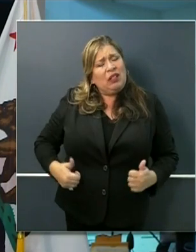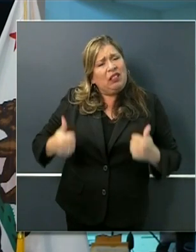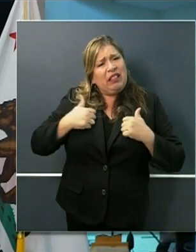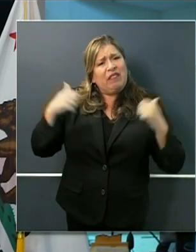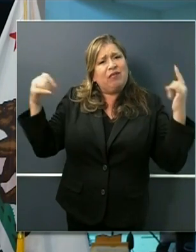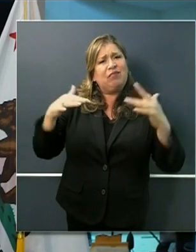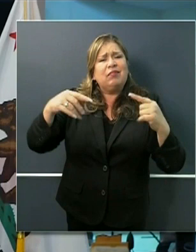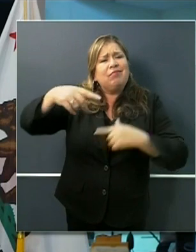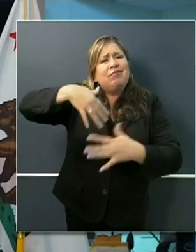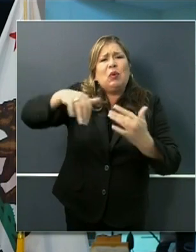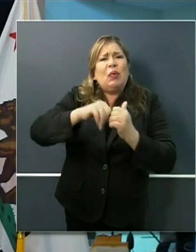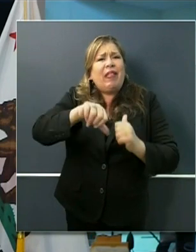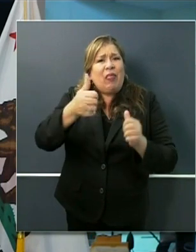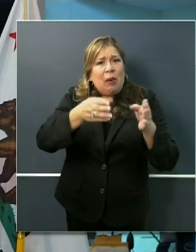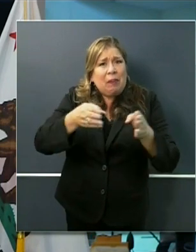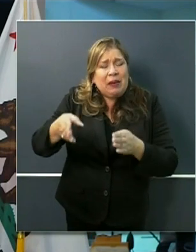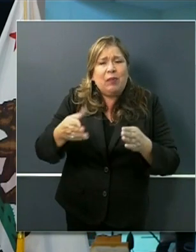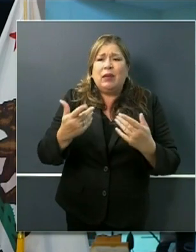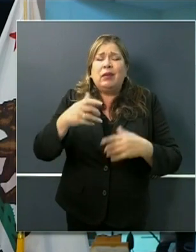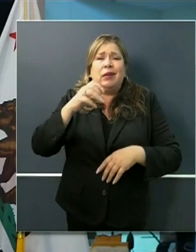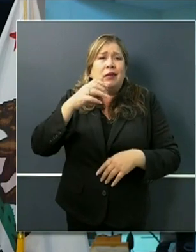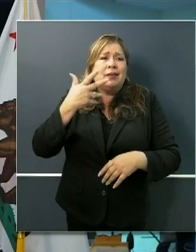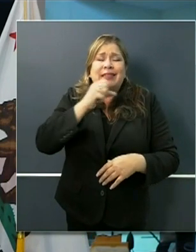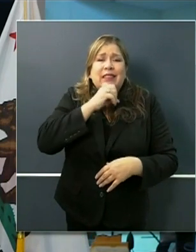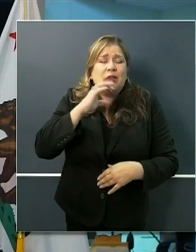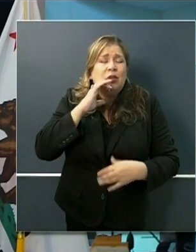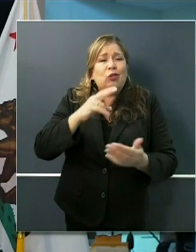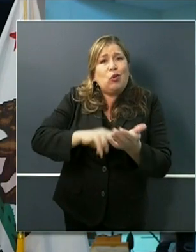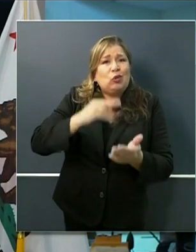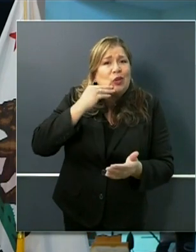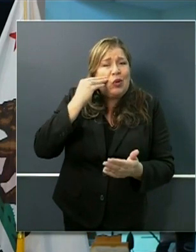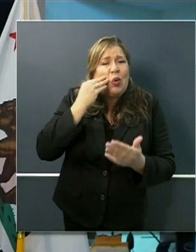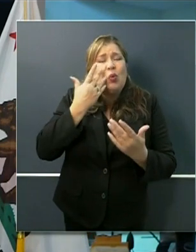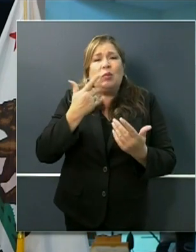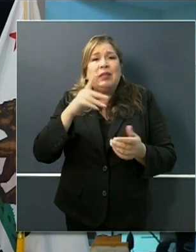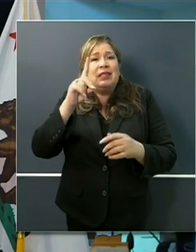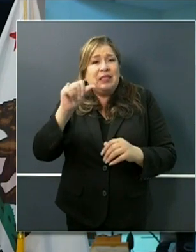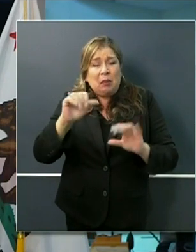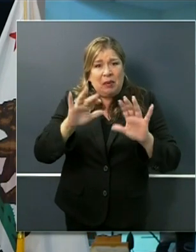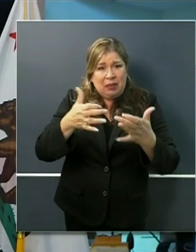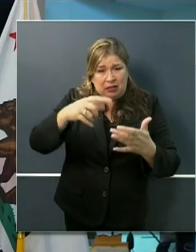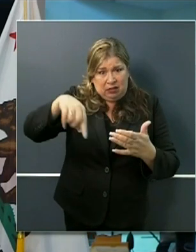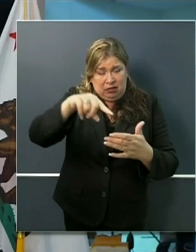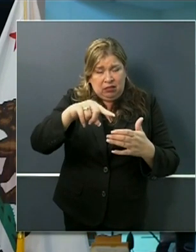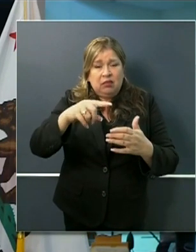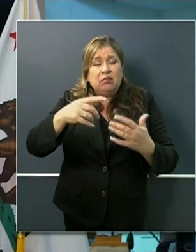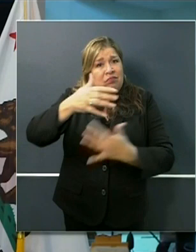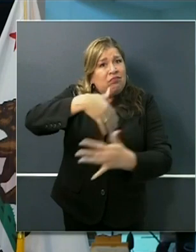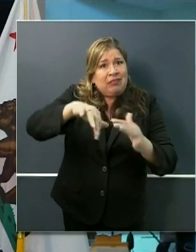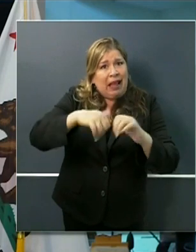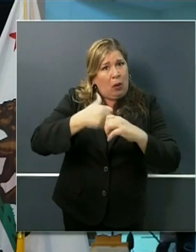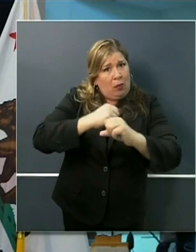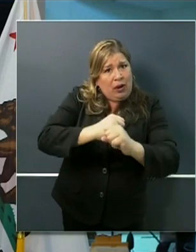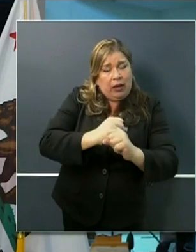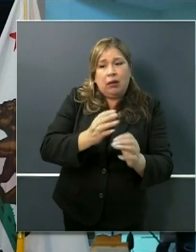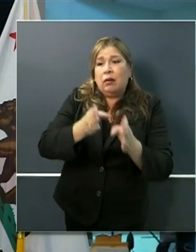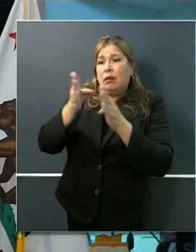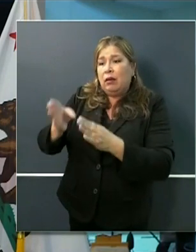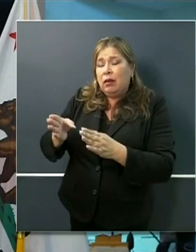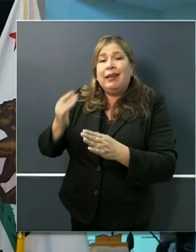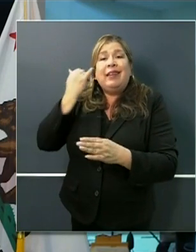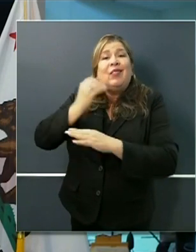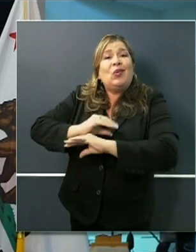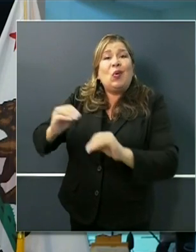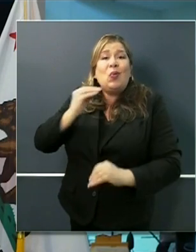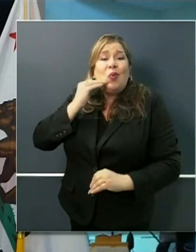and also those who are homeless and incarcerated and other places where we know that should the infection go we need to be ready